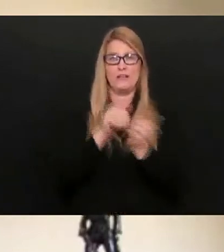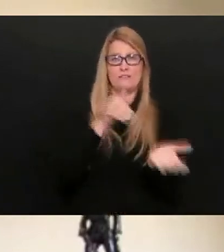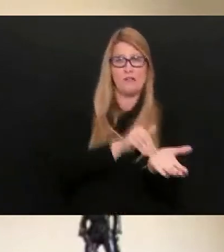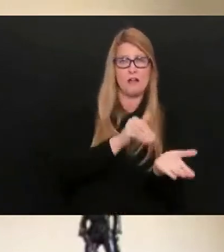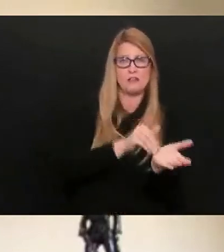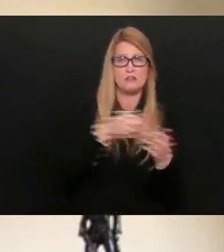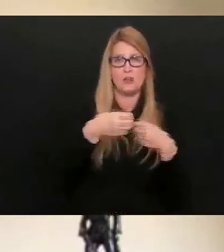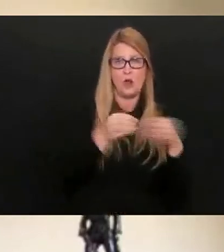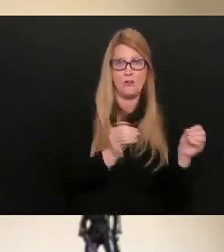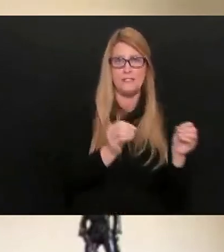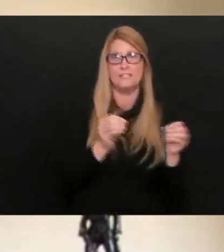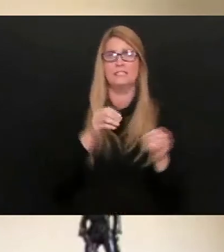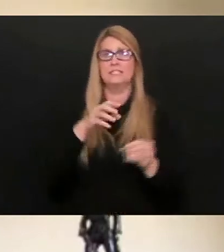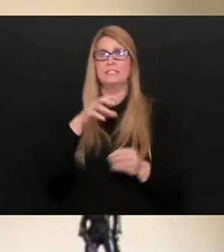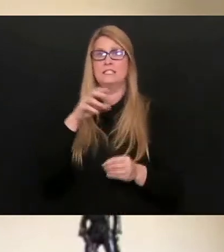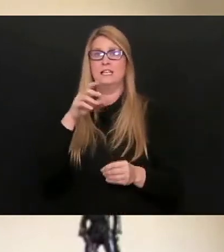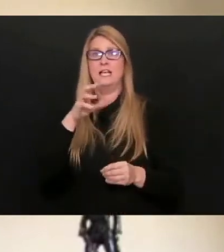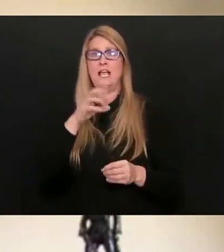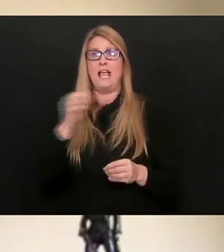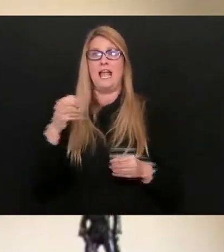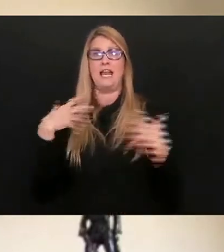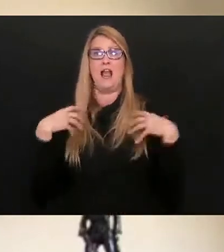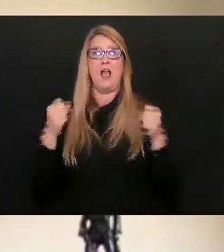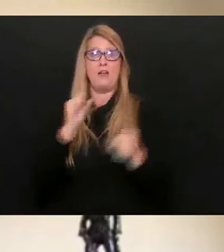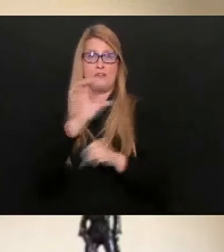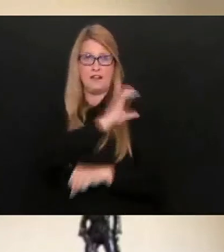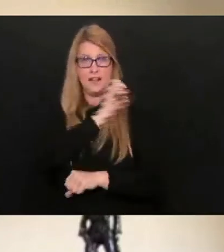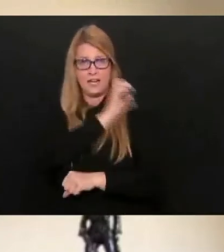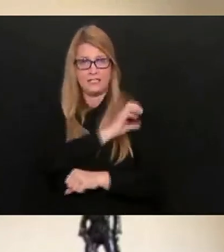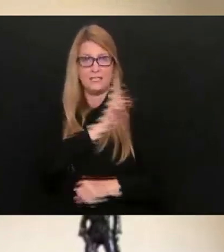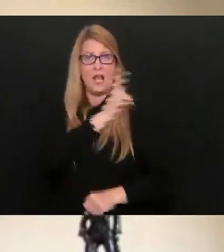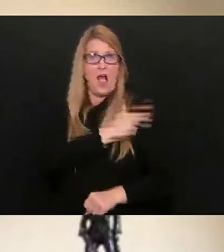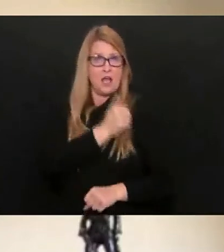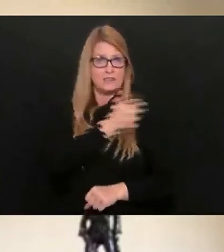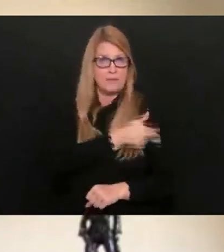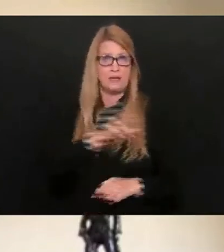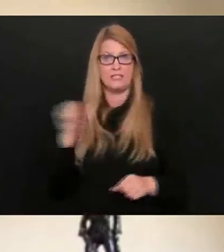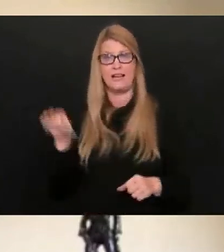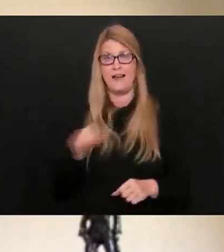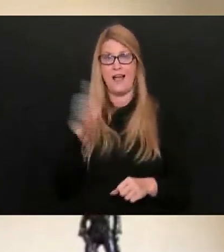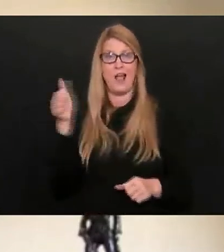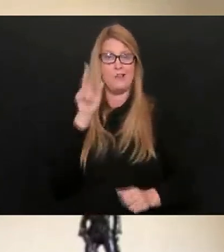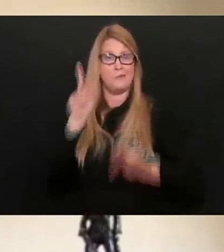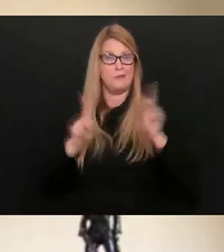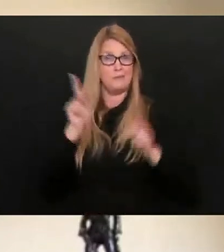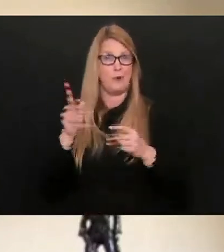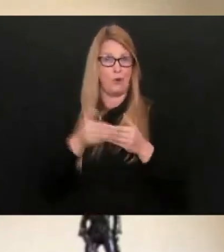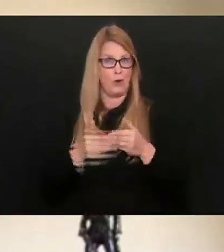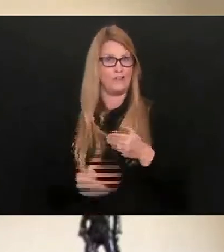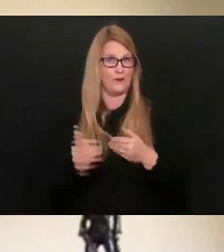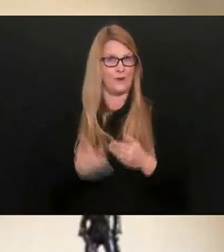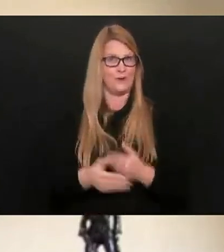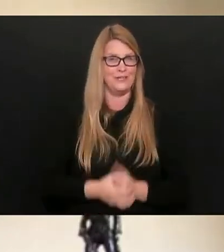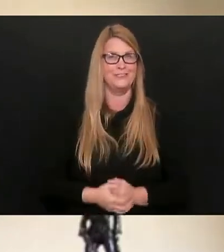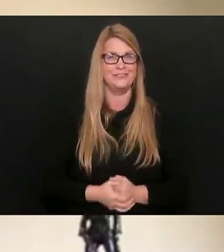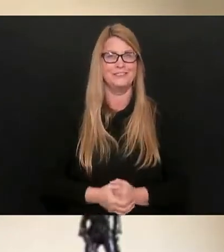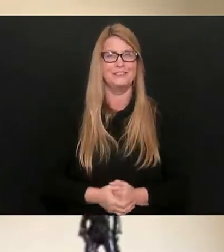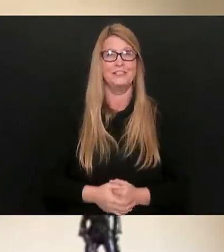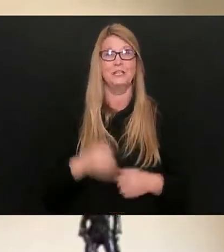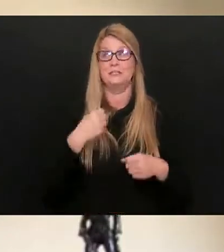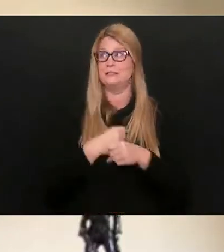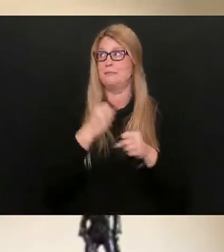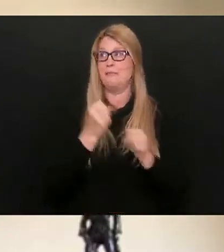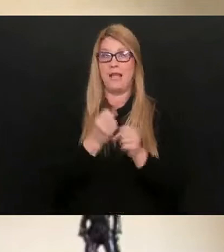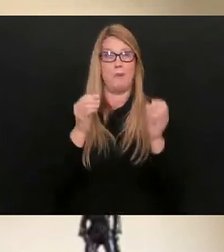providers, our federally qualified health clinics, our hospitals and others going forward to make more